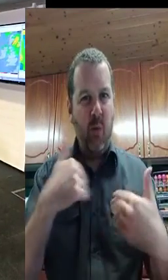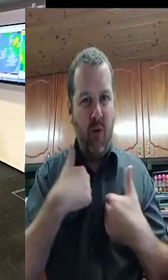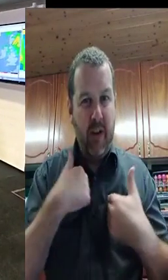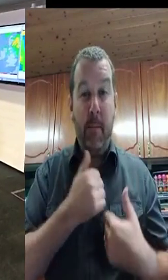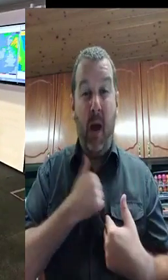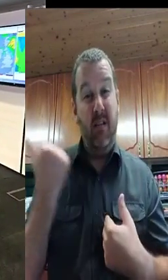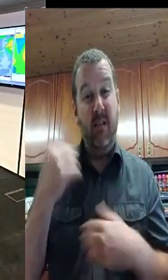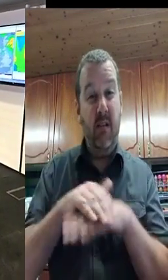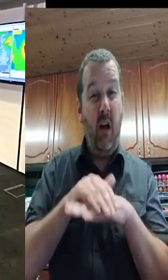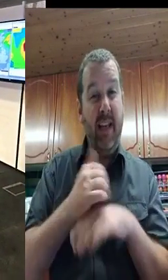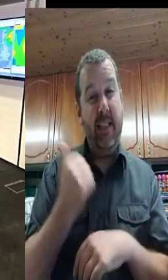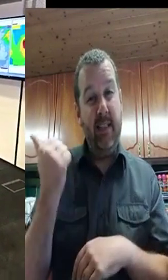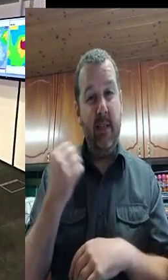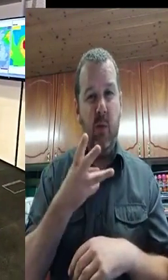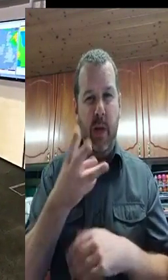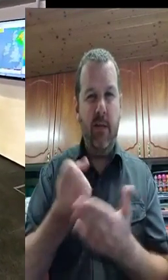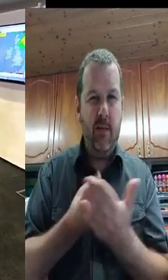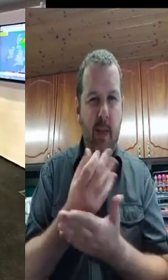weather. Thank you, Evelyn.